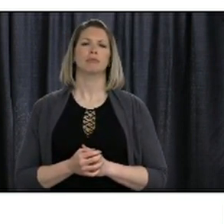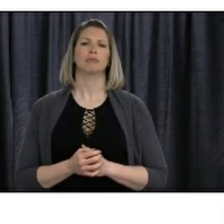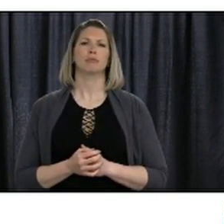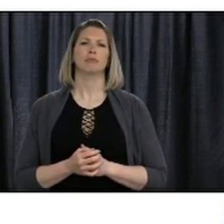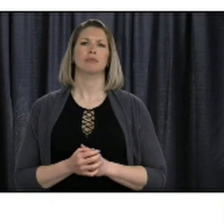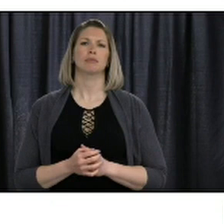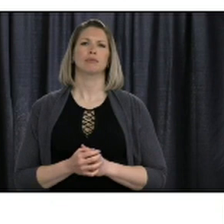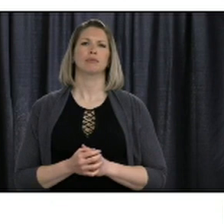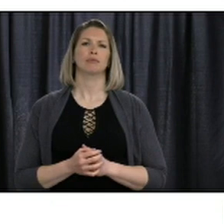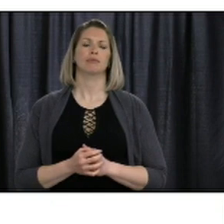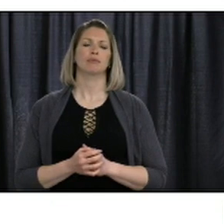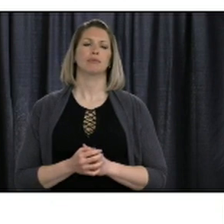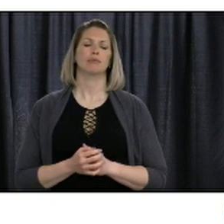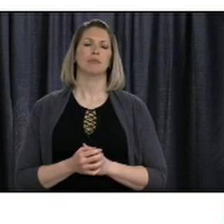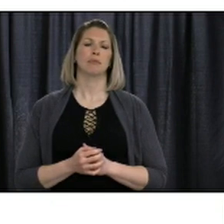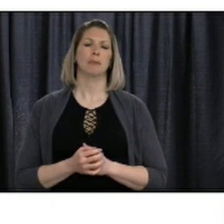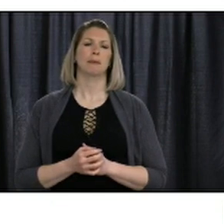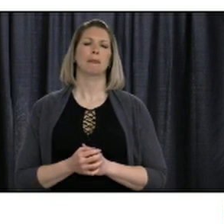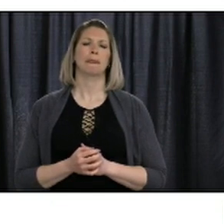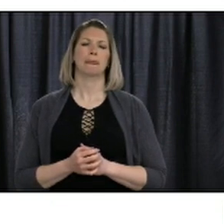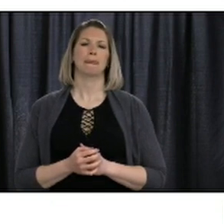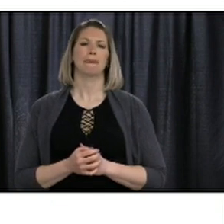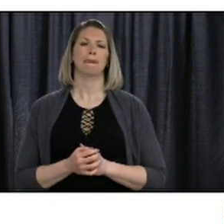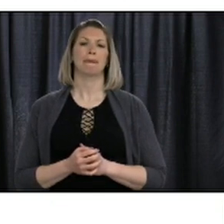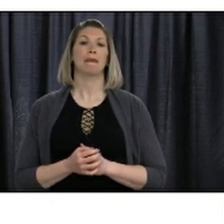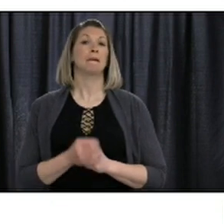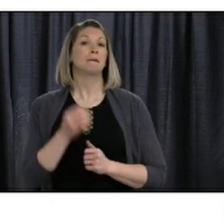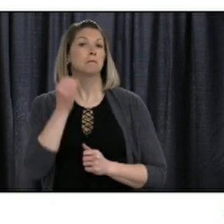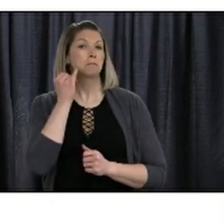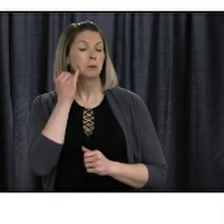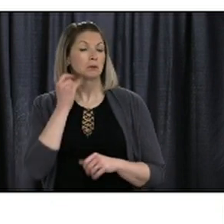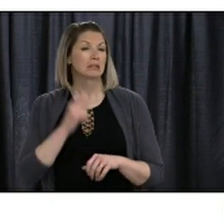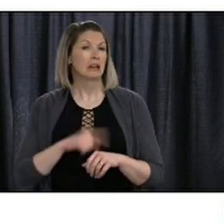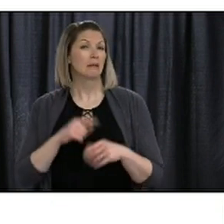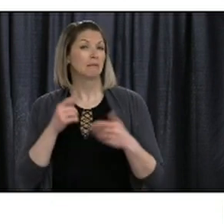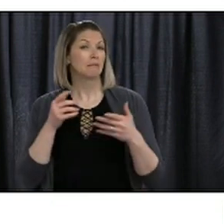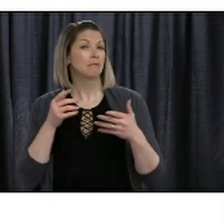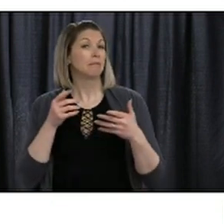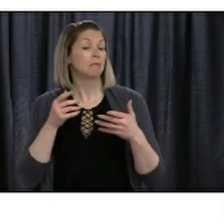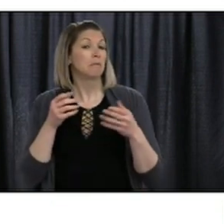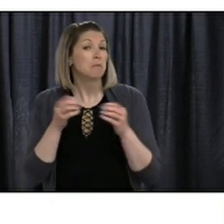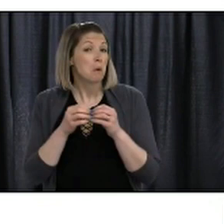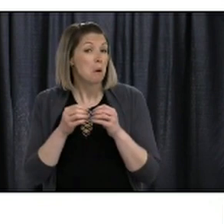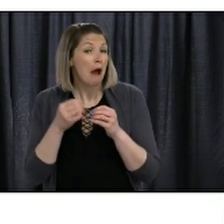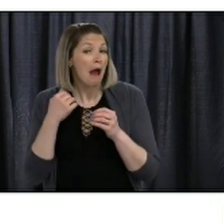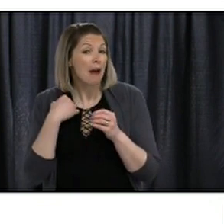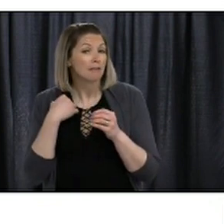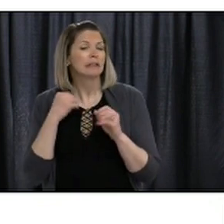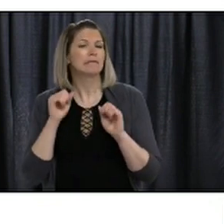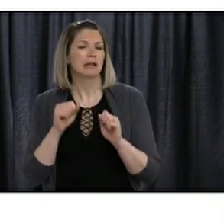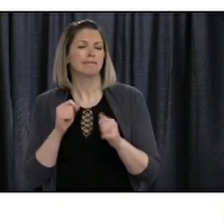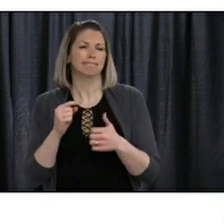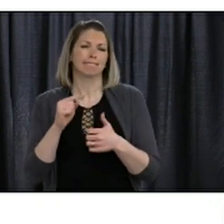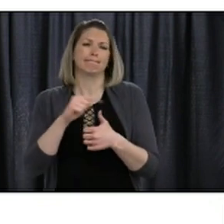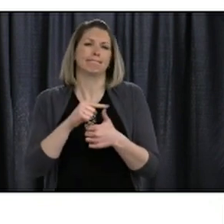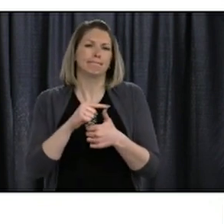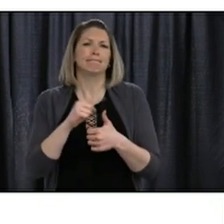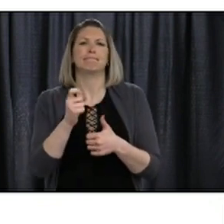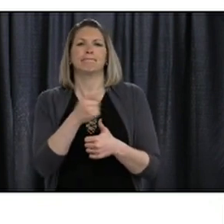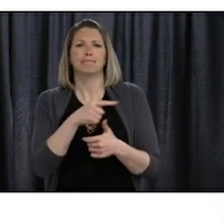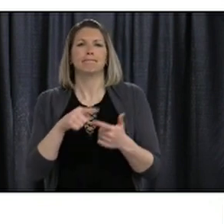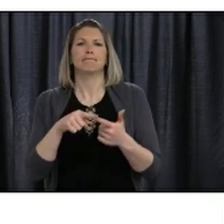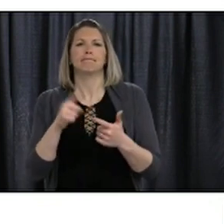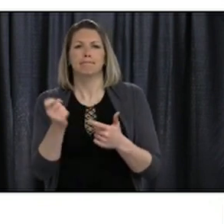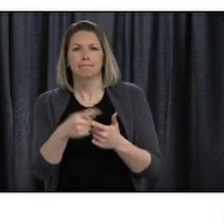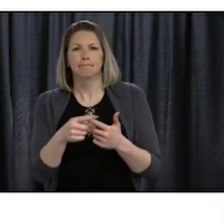1 until your name has been called. Following this, should time permit, reporters will be individually asked a single question. This call will